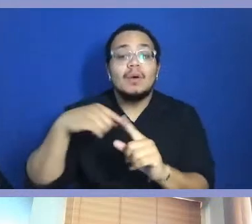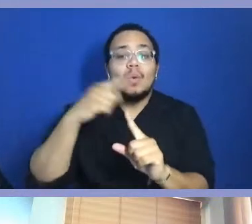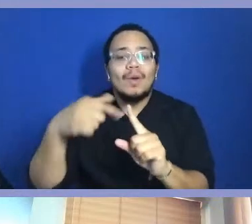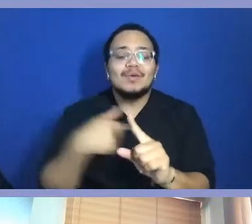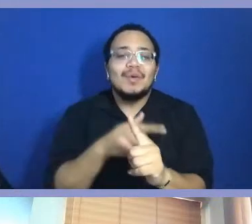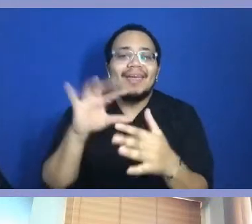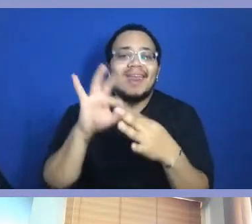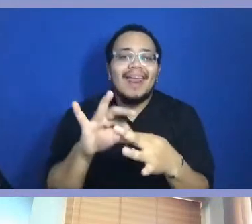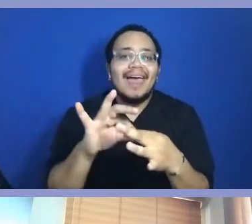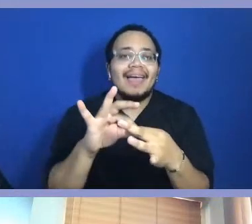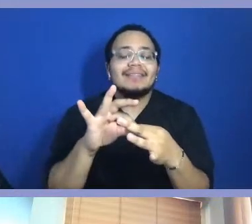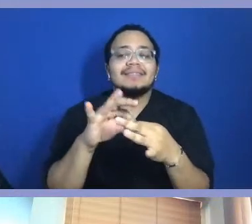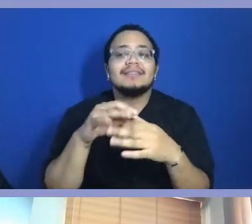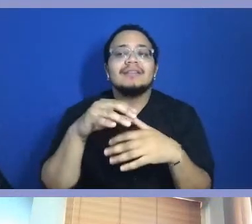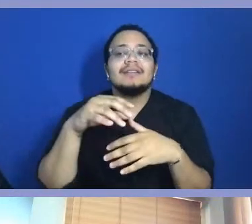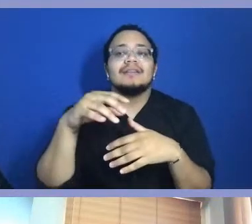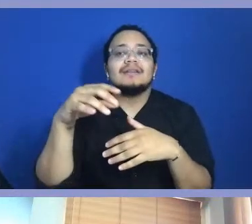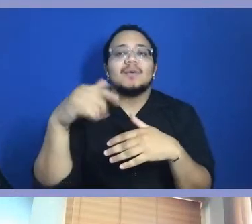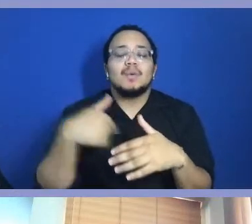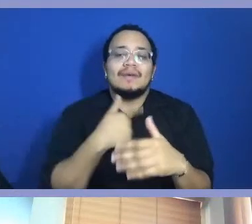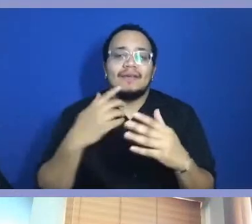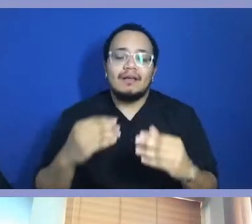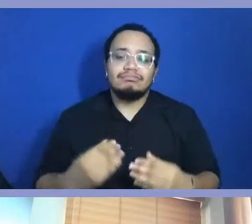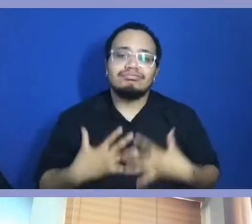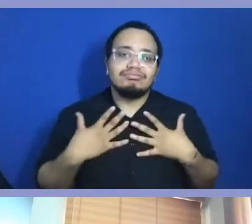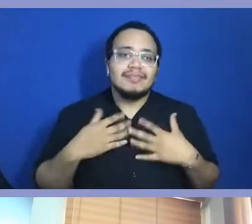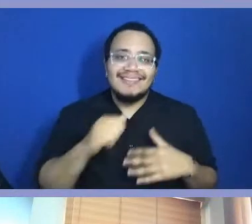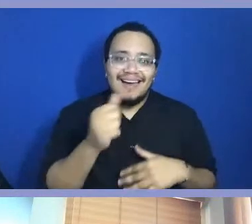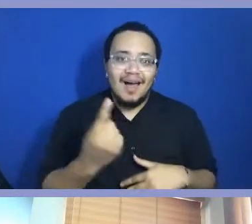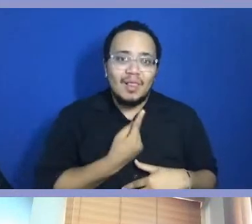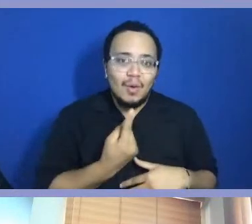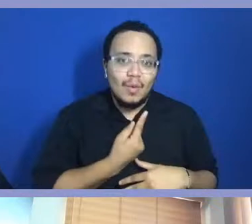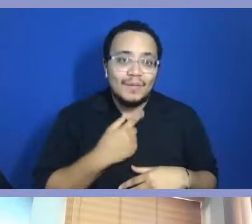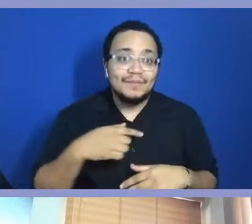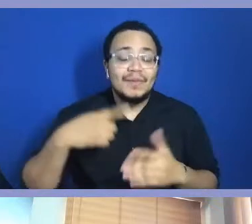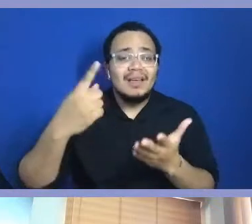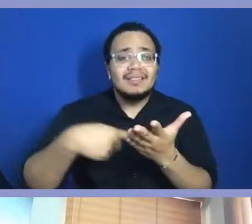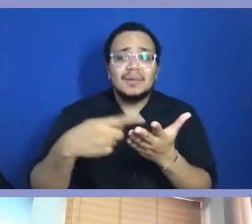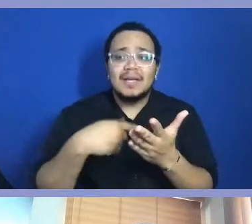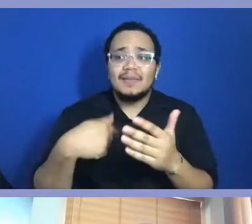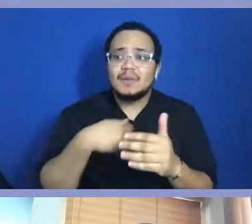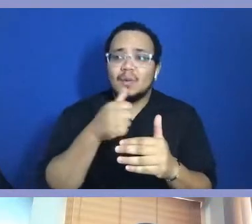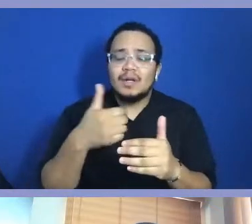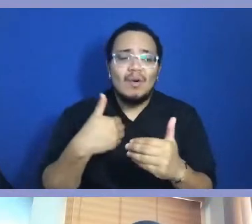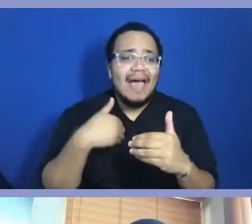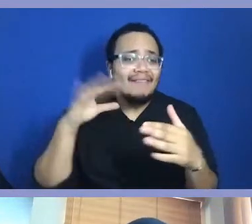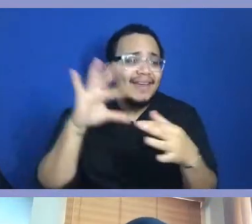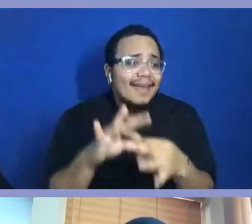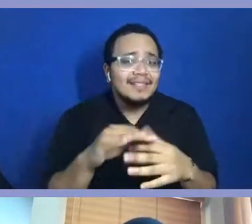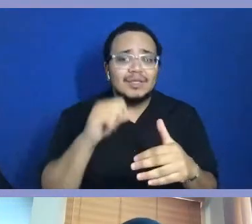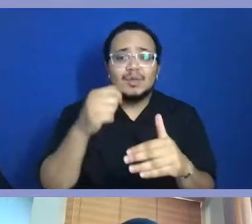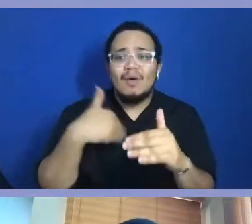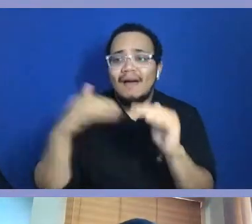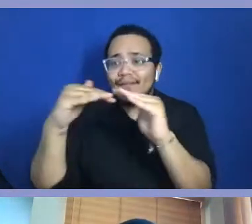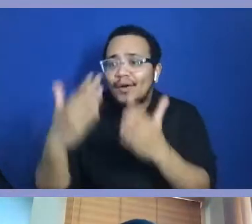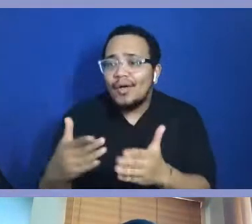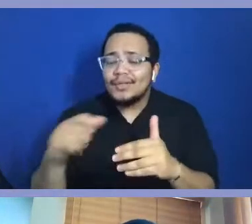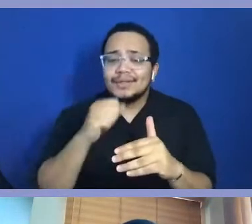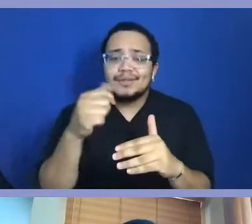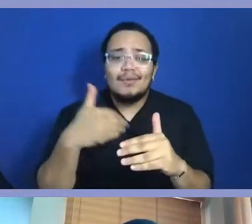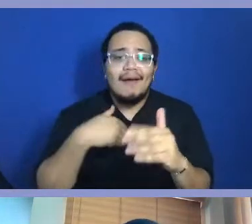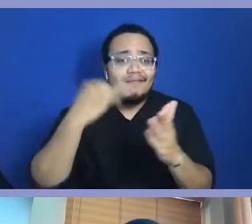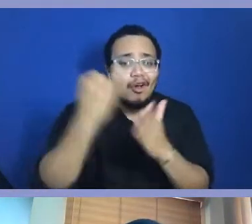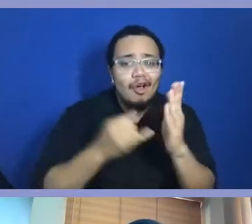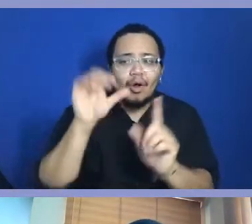typically get discouraged because we find ourselves to be alone, and separated from everyone else. But as you mentioned, with programs like, I mean, the